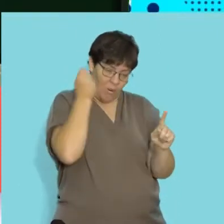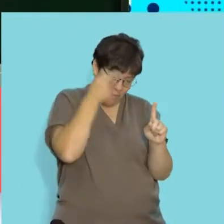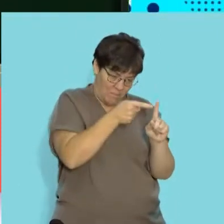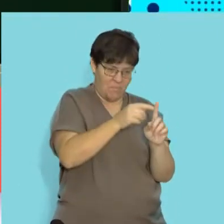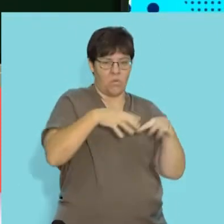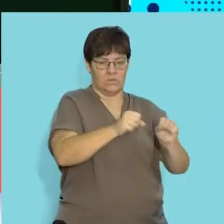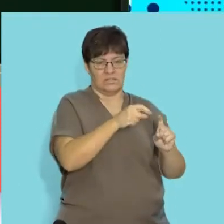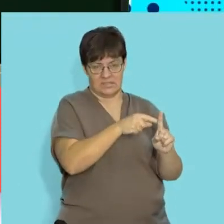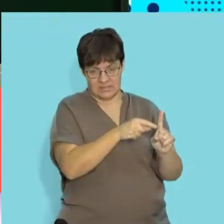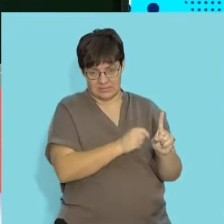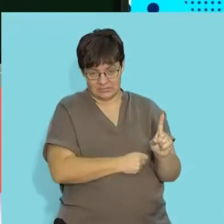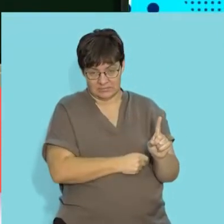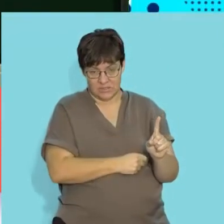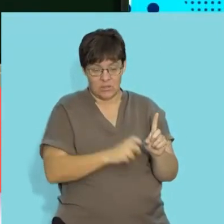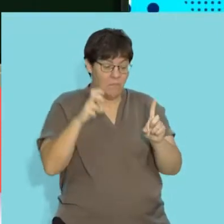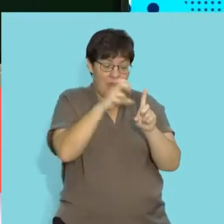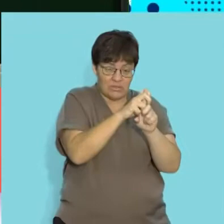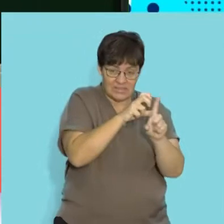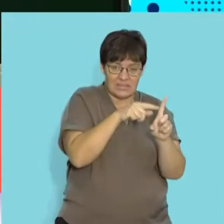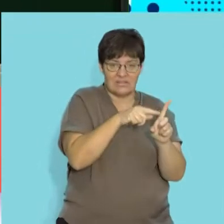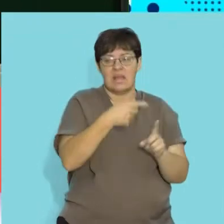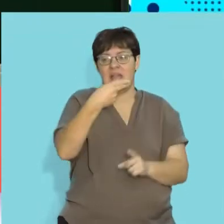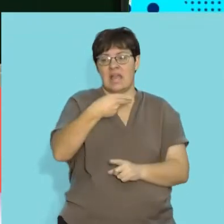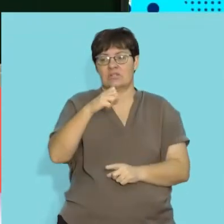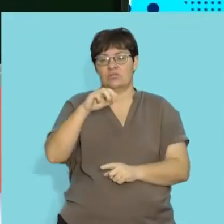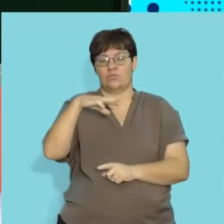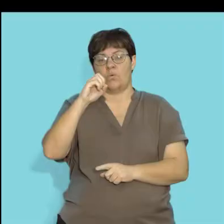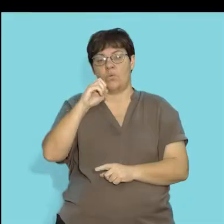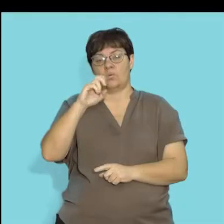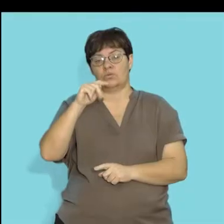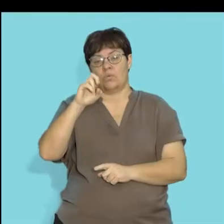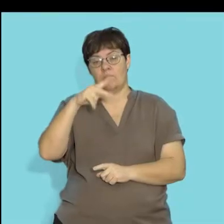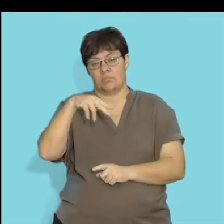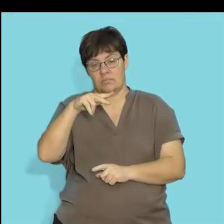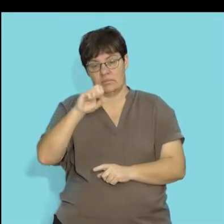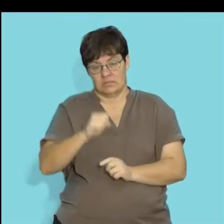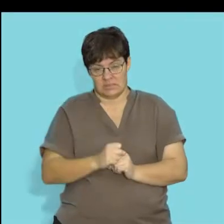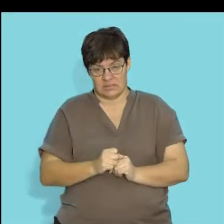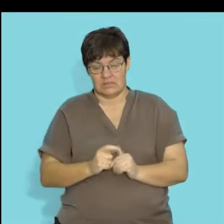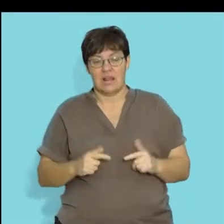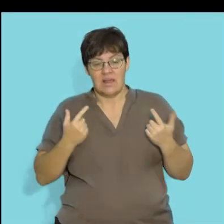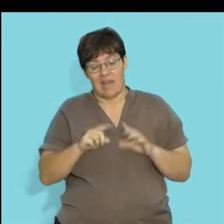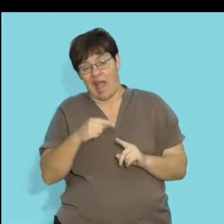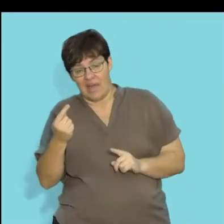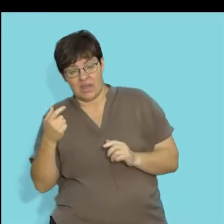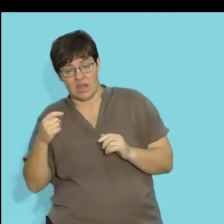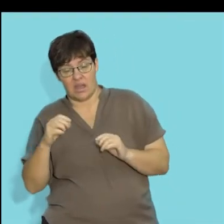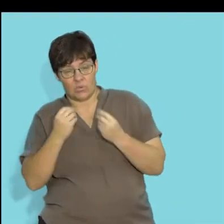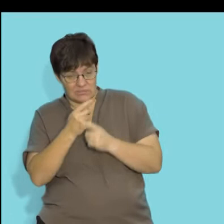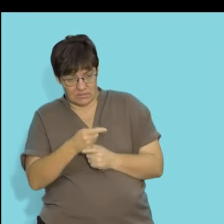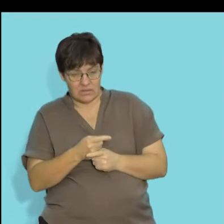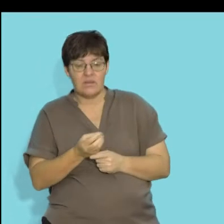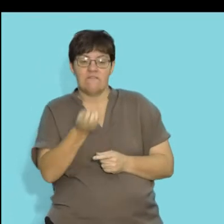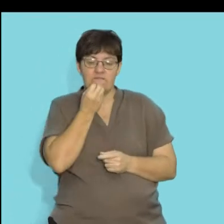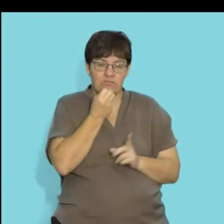from that host. So, parasites also belong to a group of heterotrophs. So, organisms that live on another organism